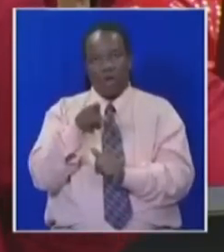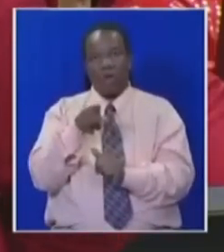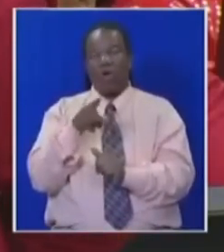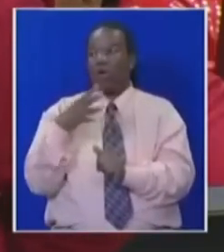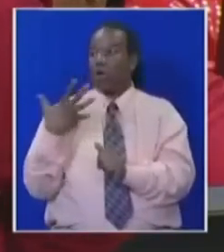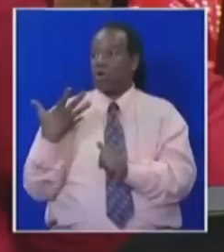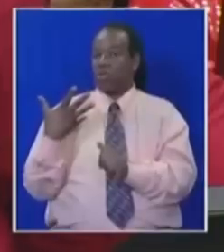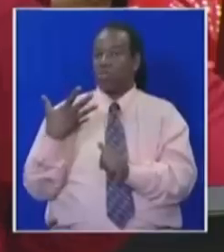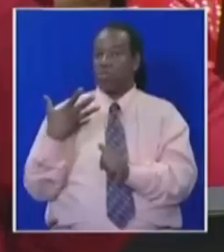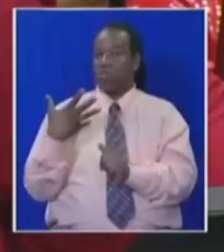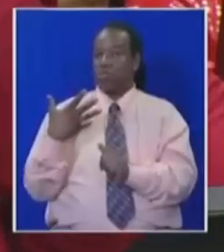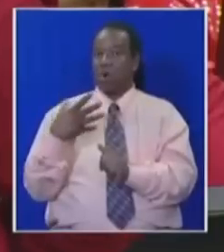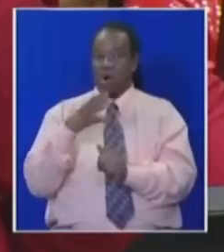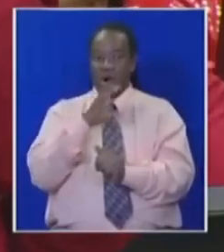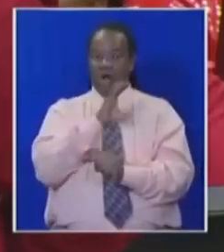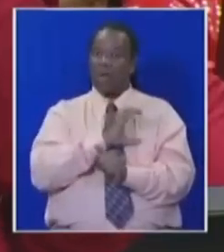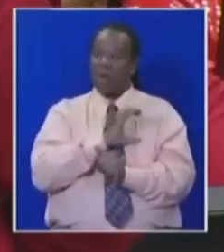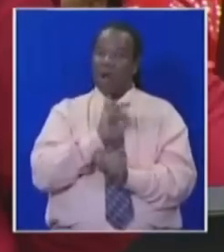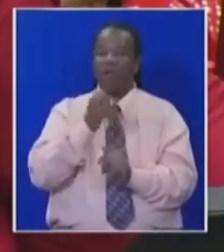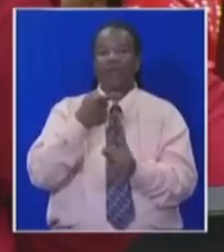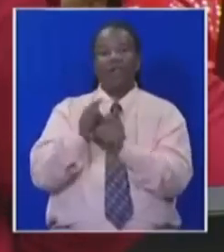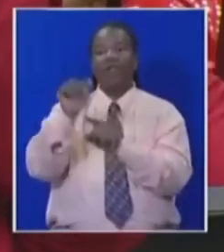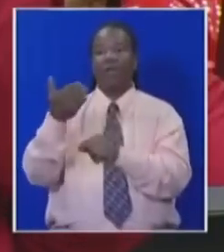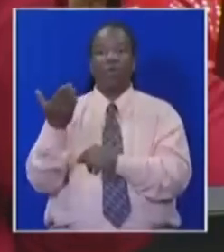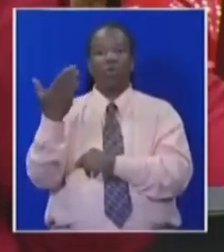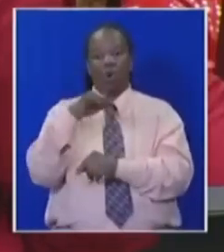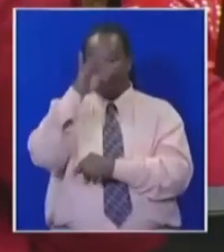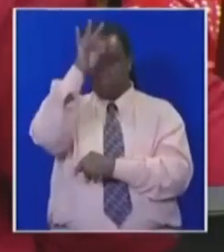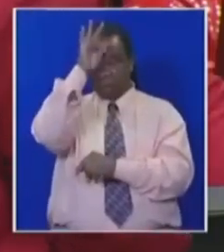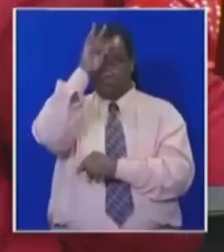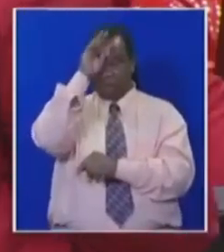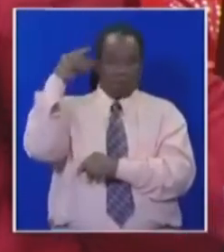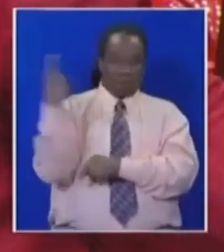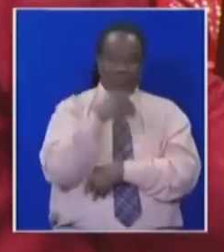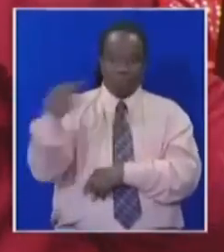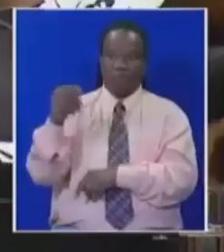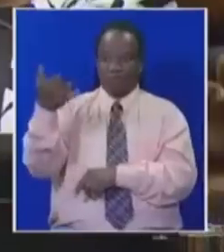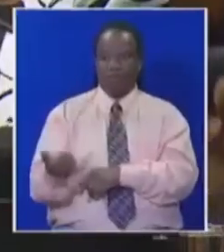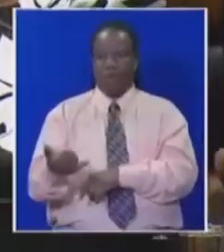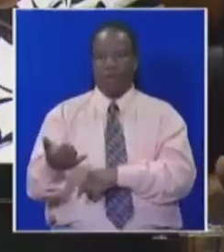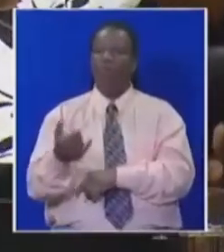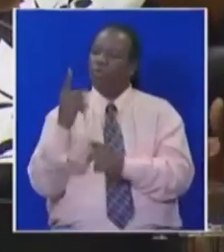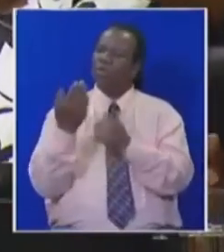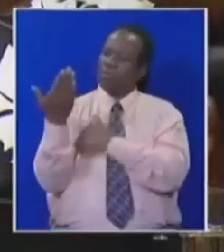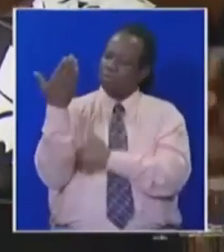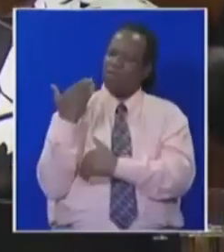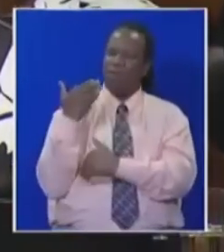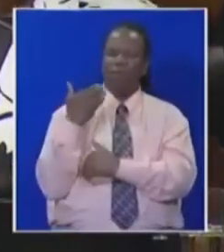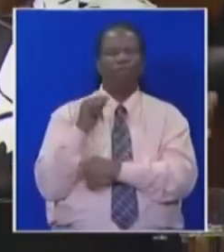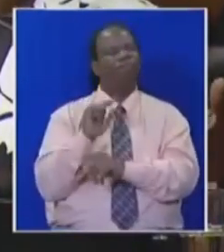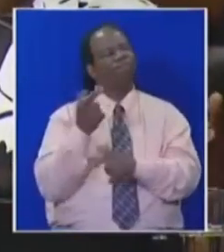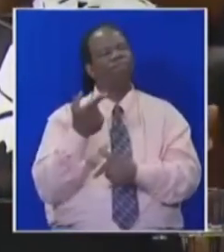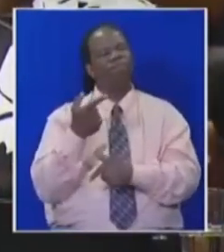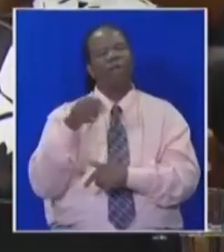us here like we did in the previous sitting honorable one such to happen honorable shibambu i have been very patient